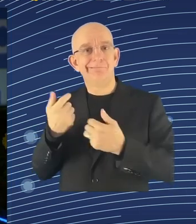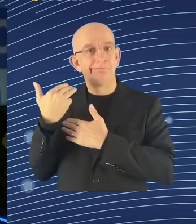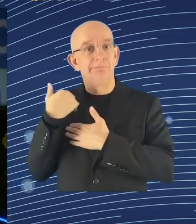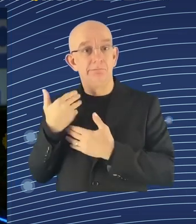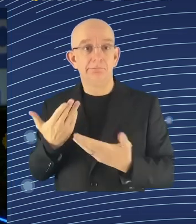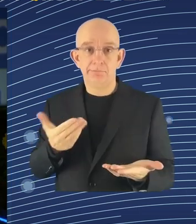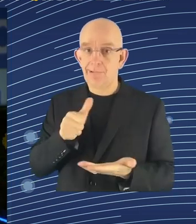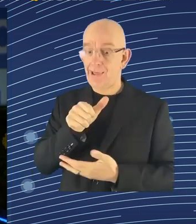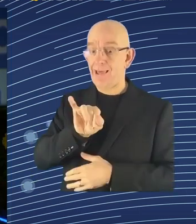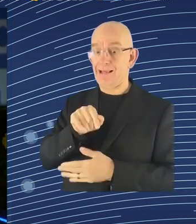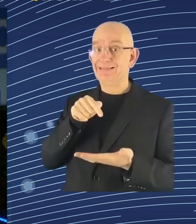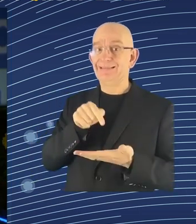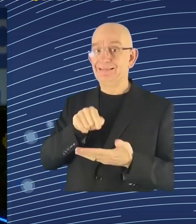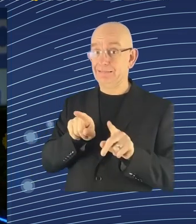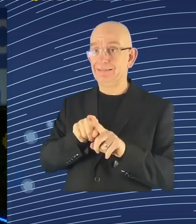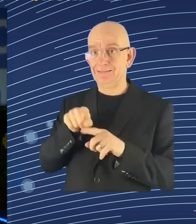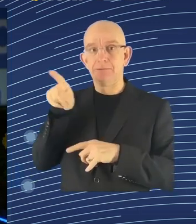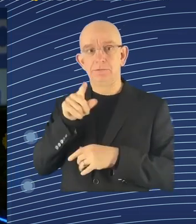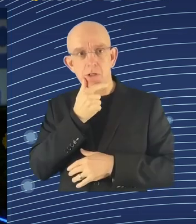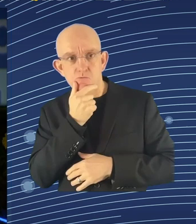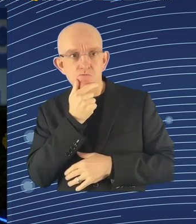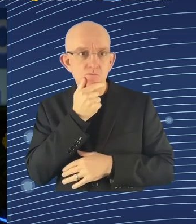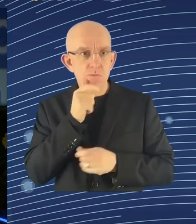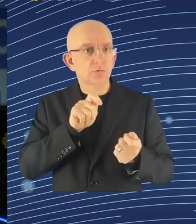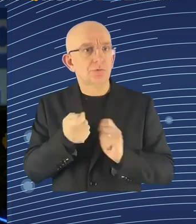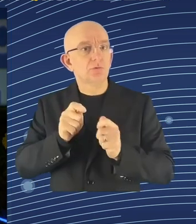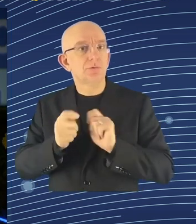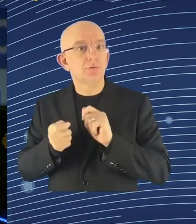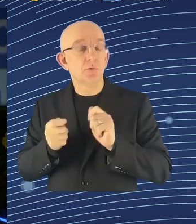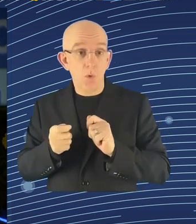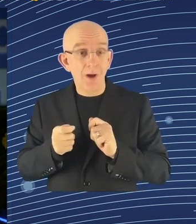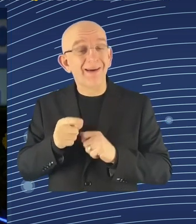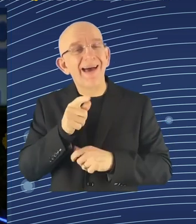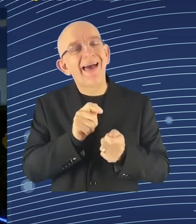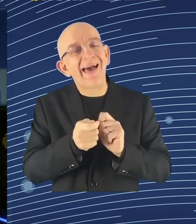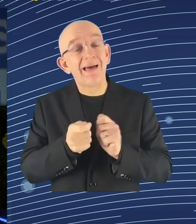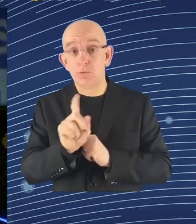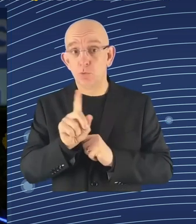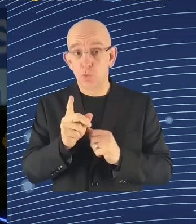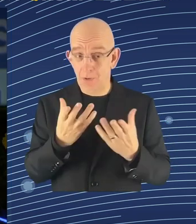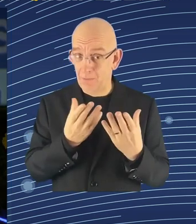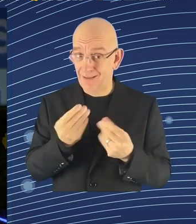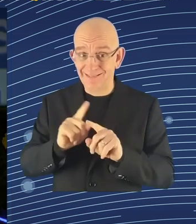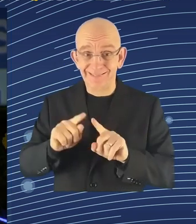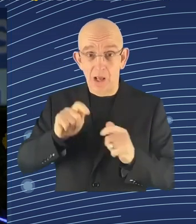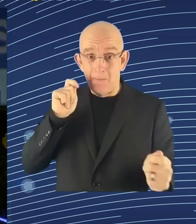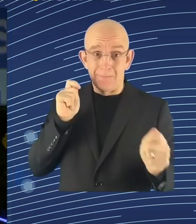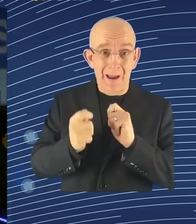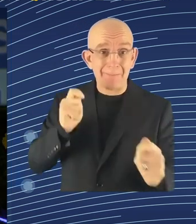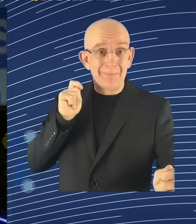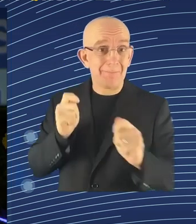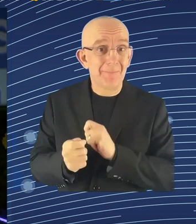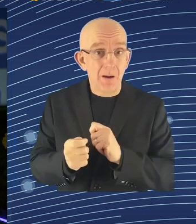stories that artificial intelligence will destroy jobs, with some reports estimating even that approximately